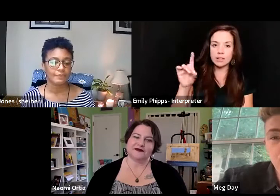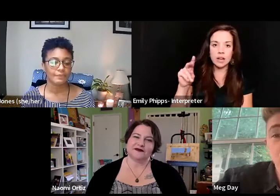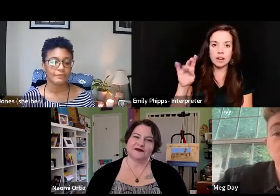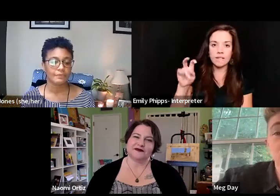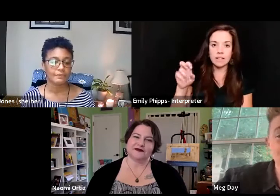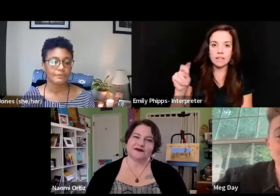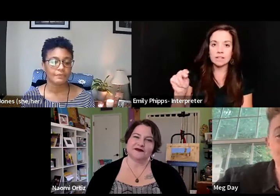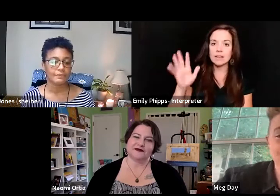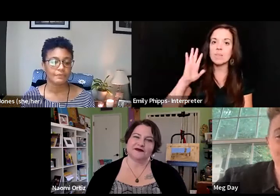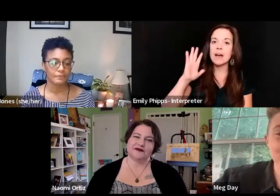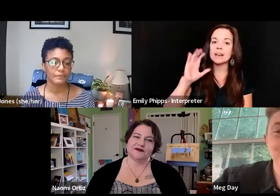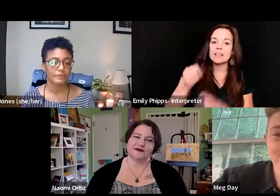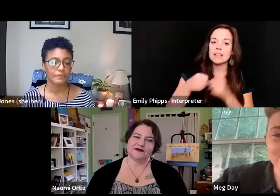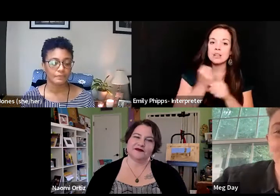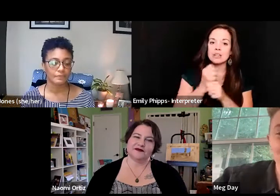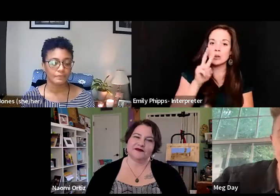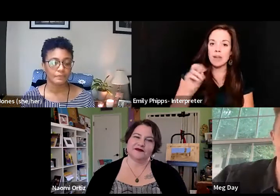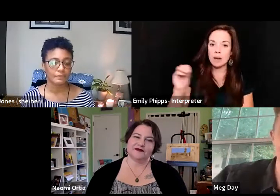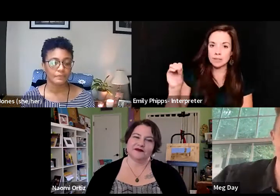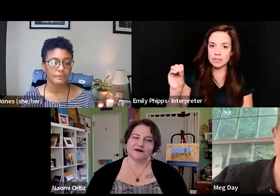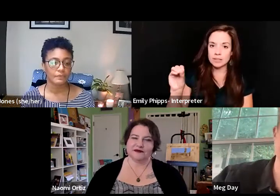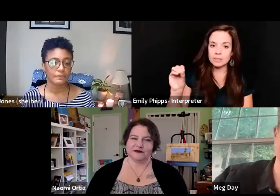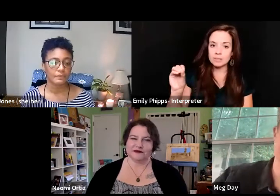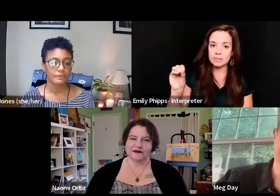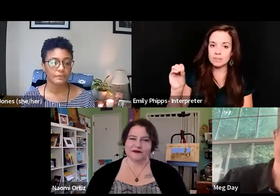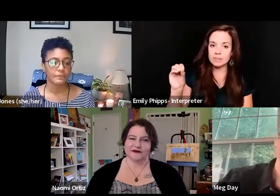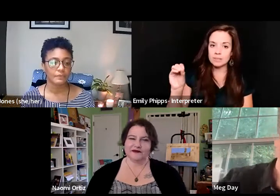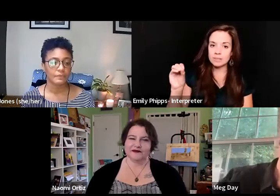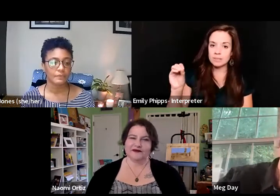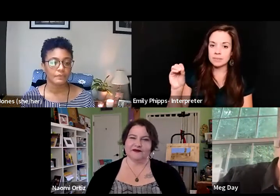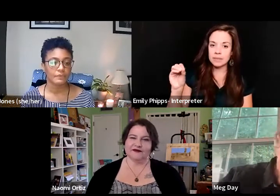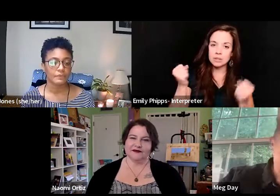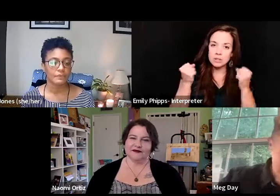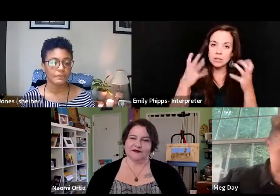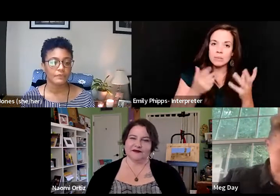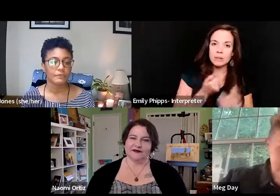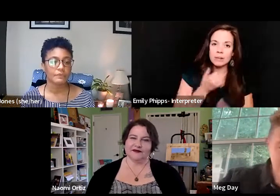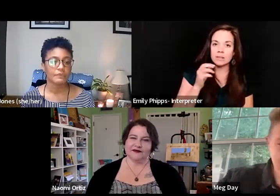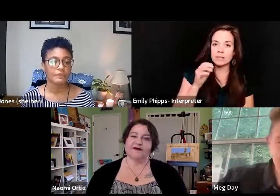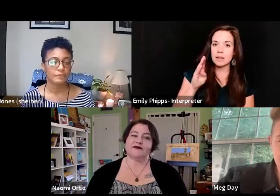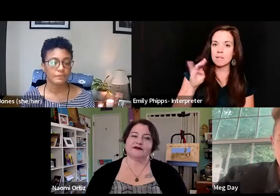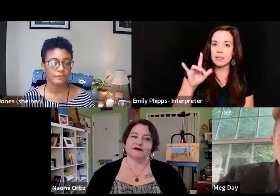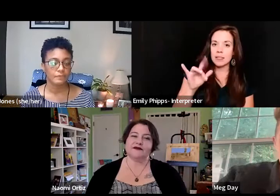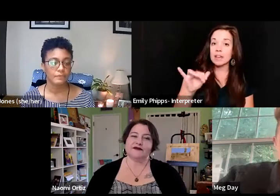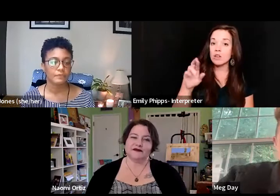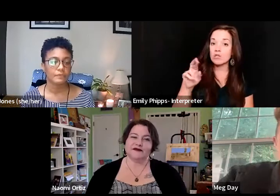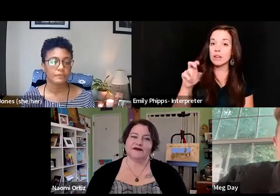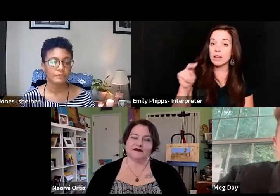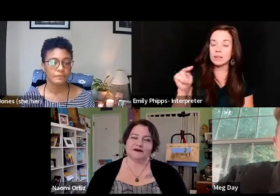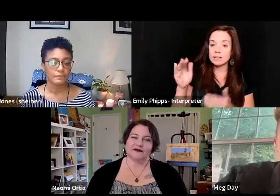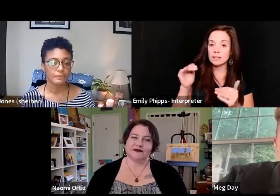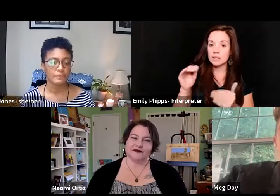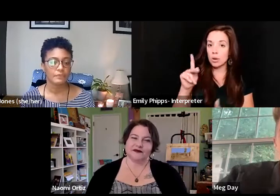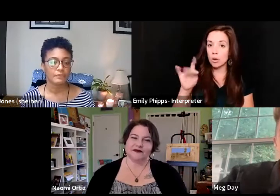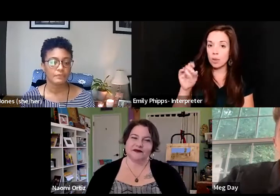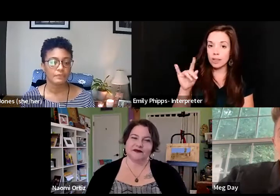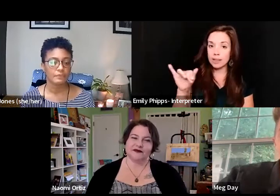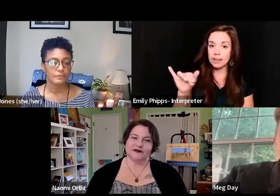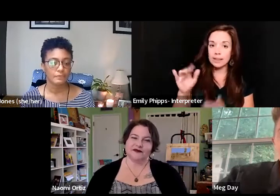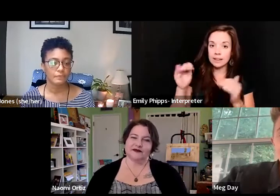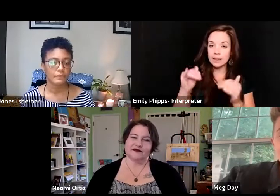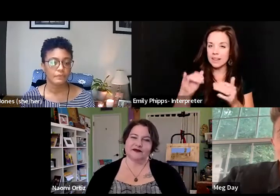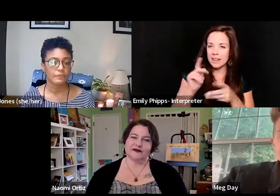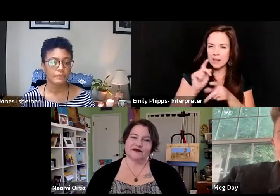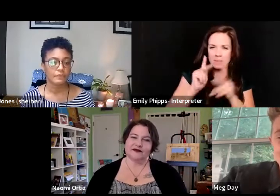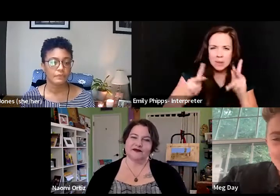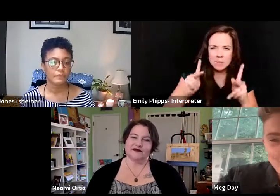2000, you know, and there's so many poets like Billy Rain, you know, like Quo Lee, like people who are doing this work